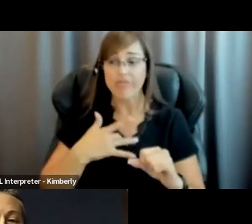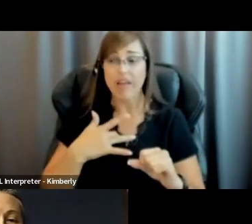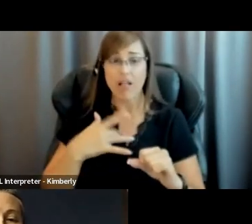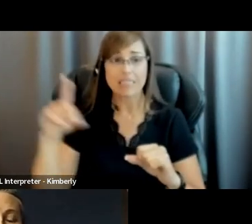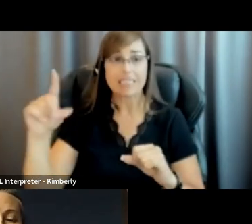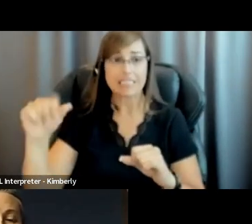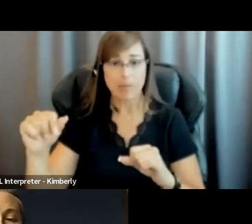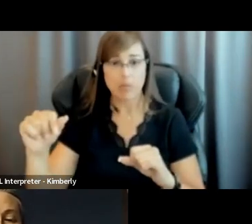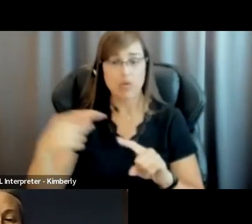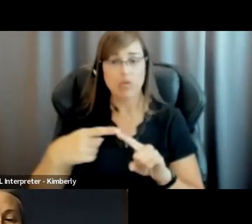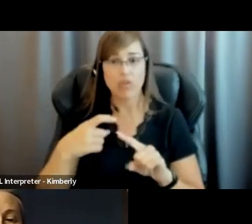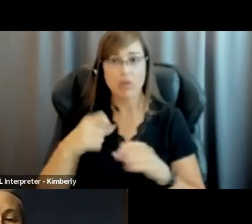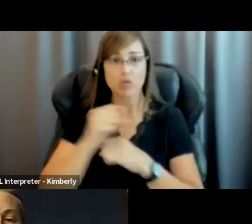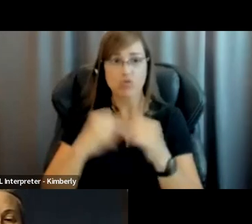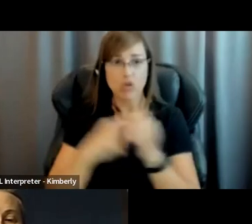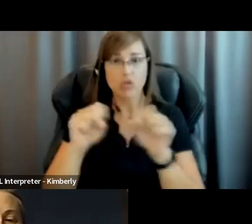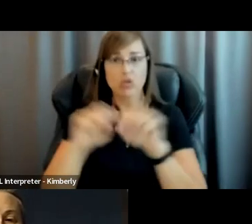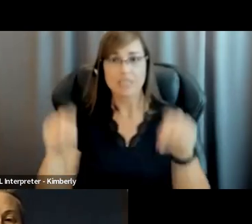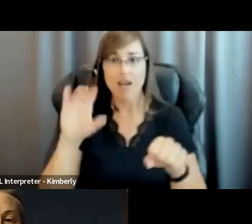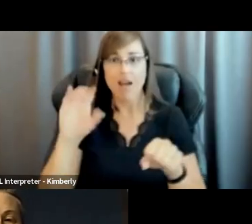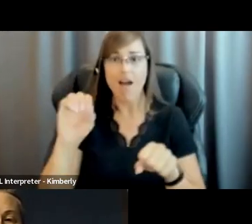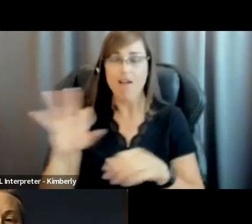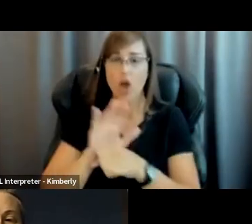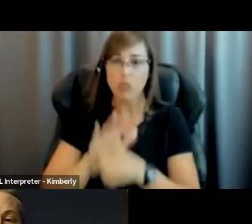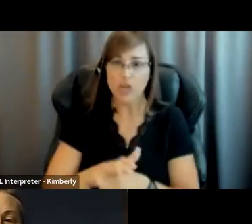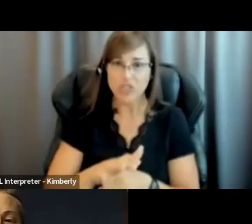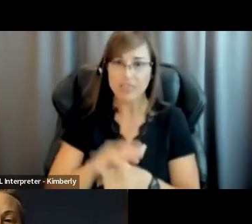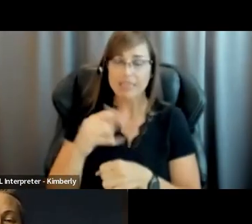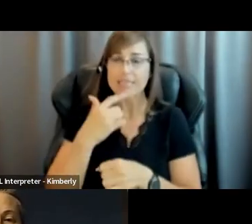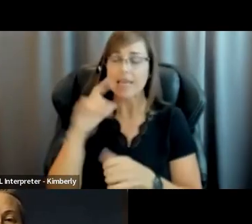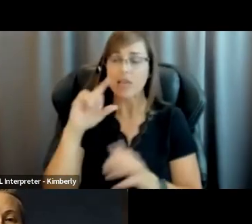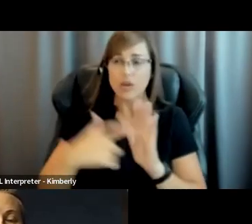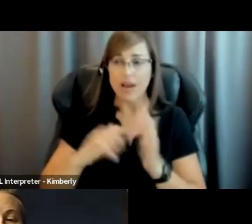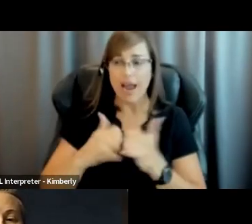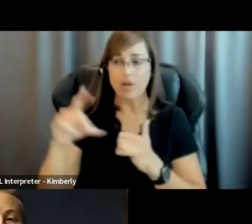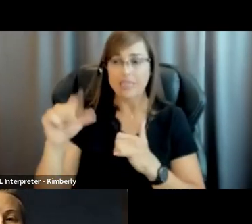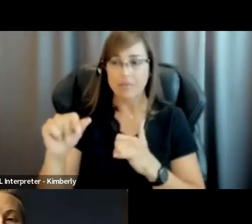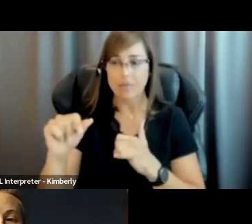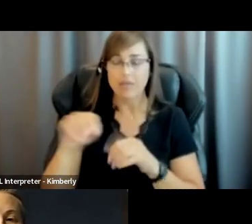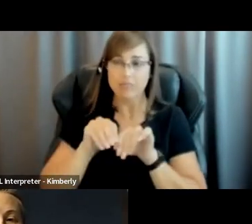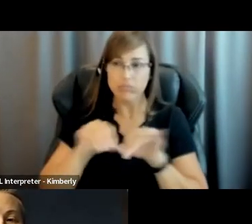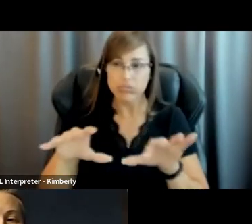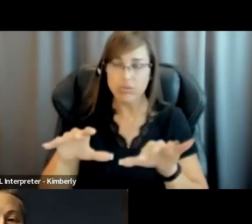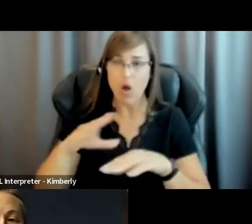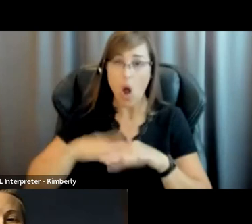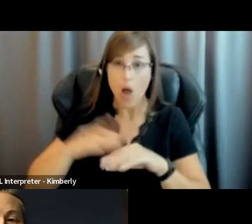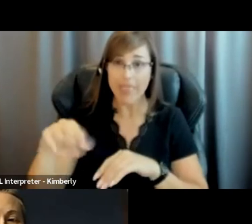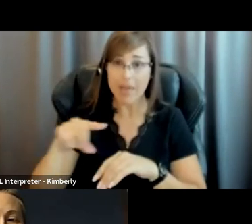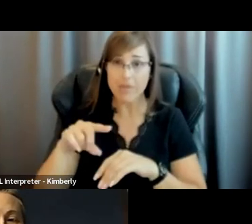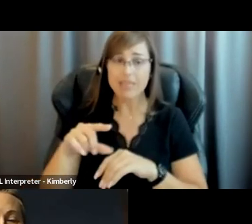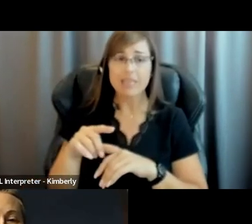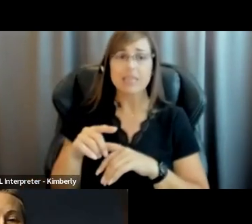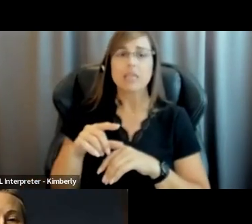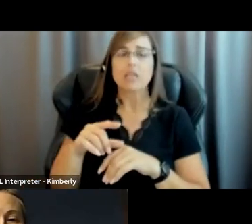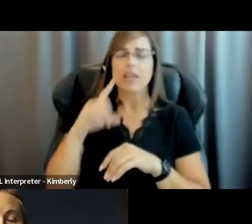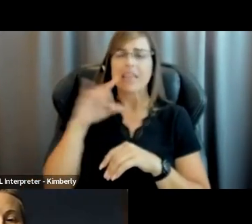disabled by structural systems of oppression, which is to say they recognize how disability is inflicted on them. So I think that